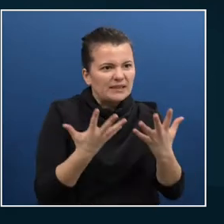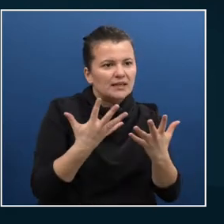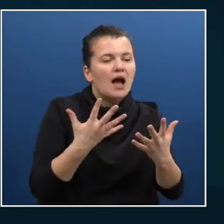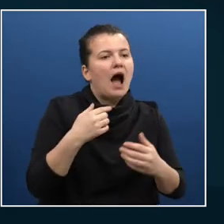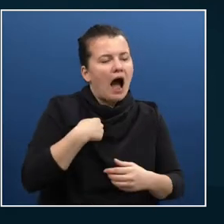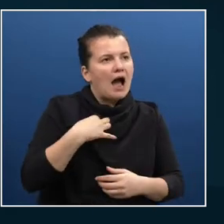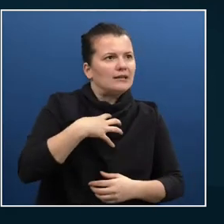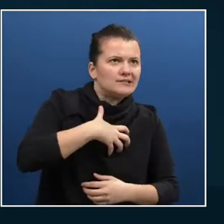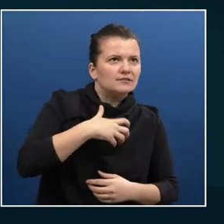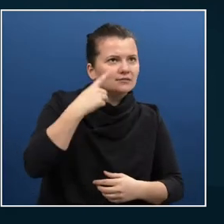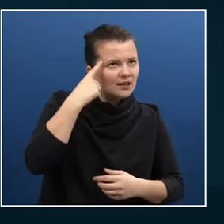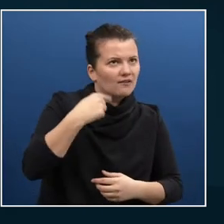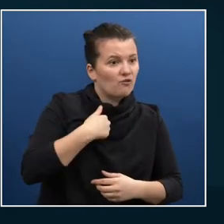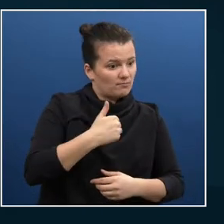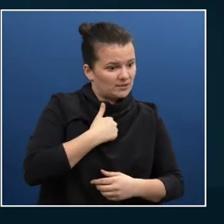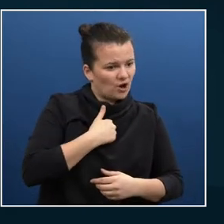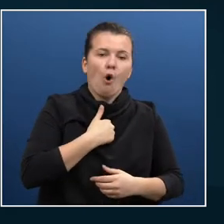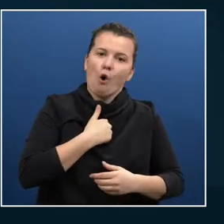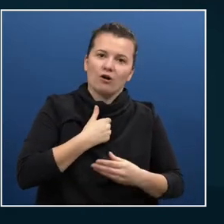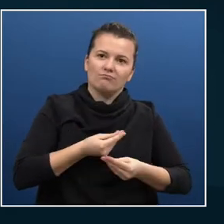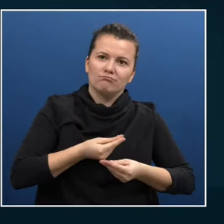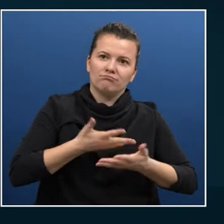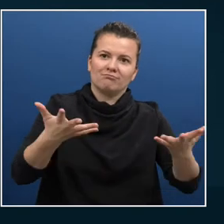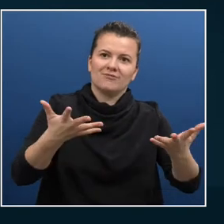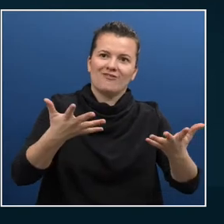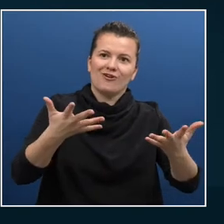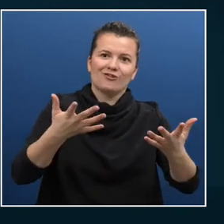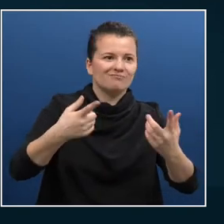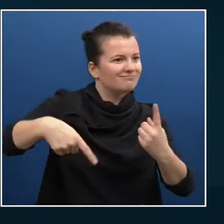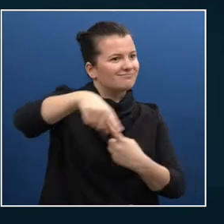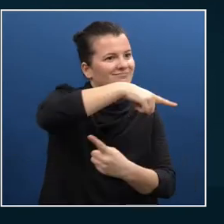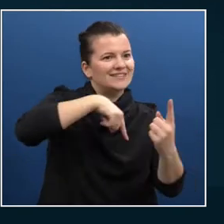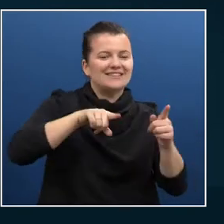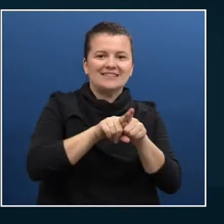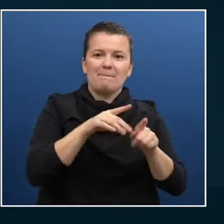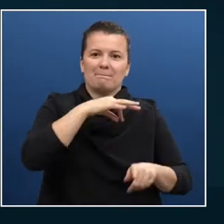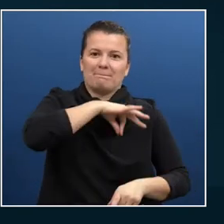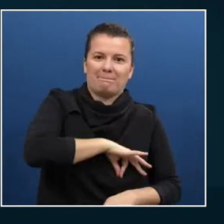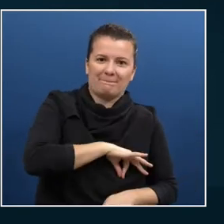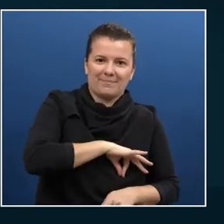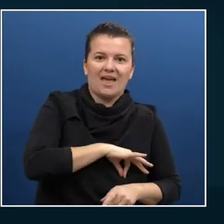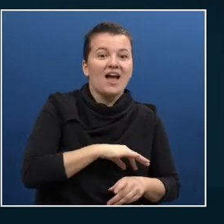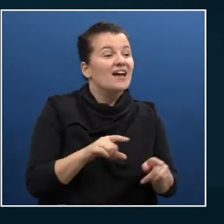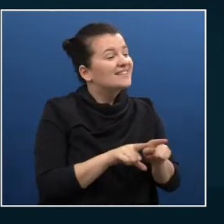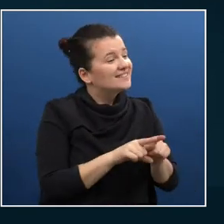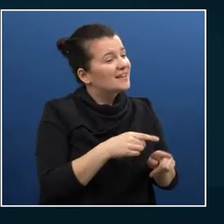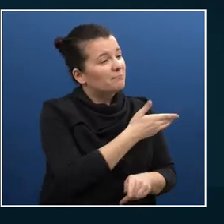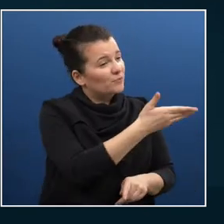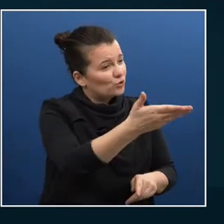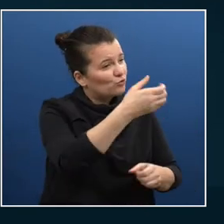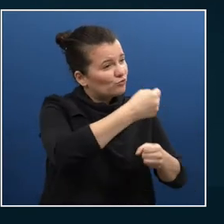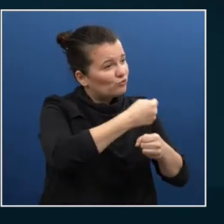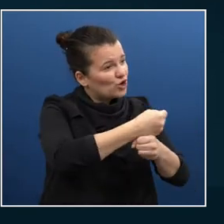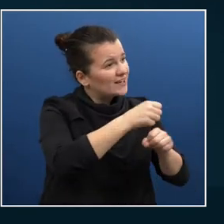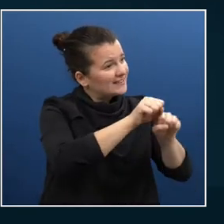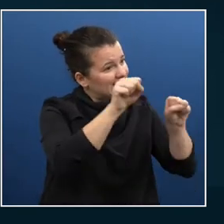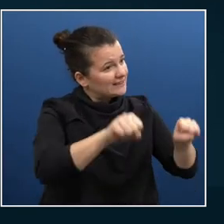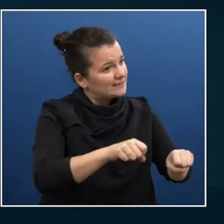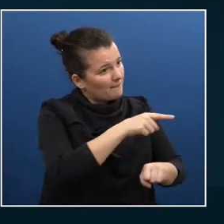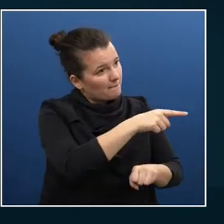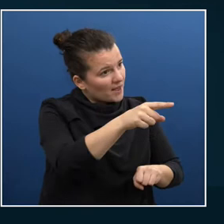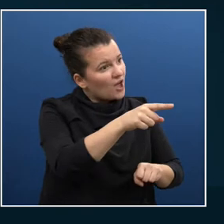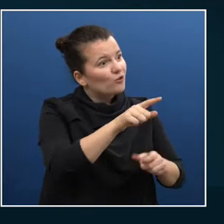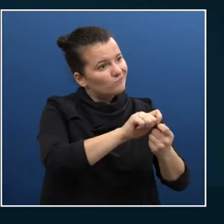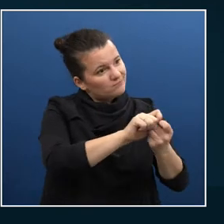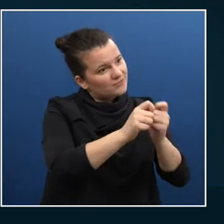the core of accessibility is to make that experience count for the people that use your systems. Wow.